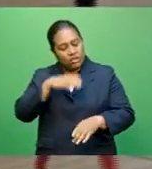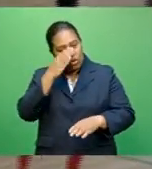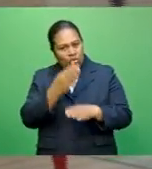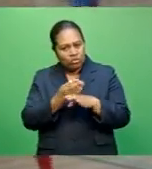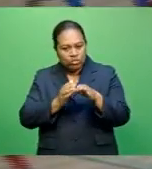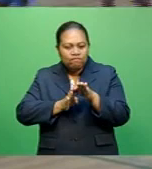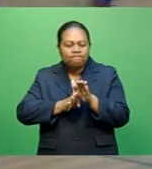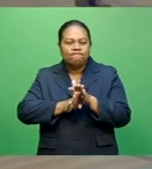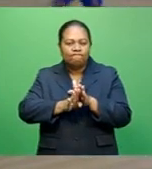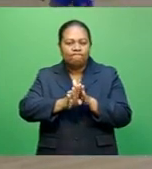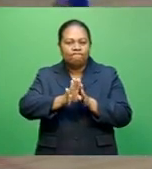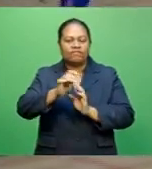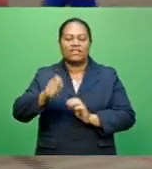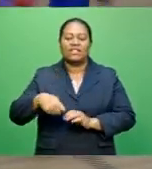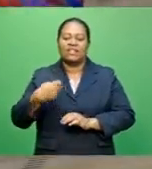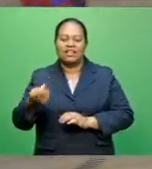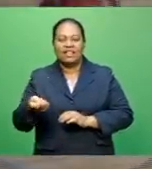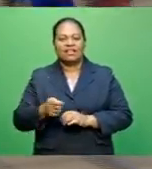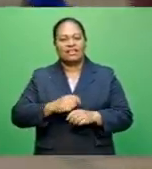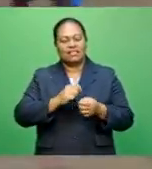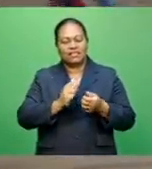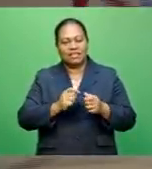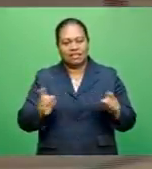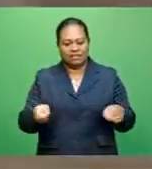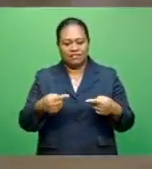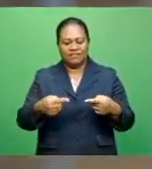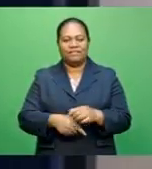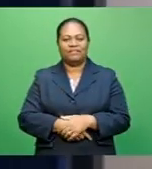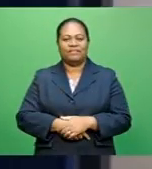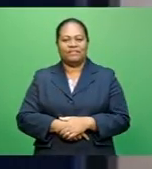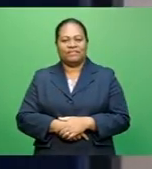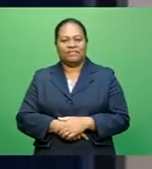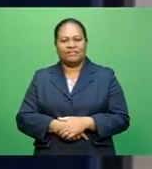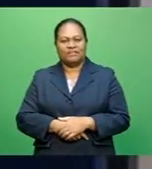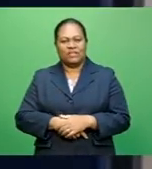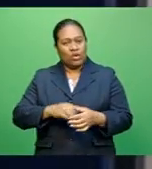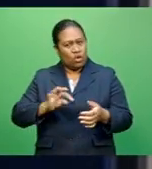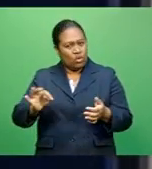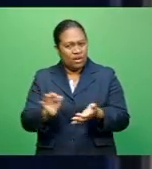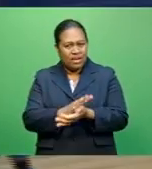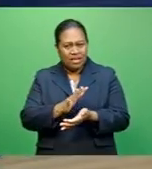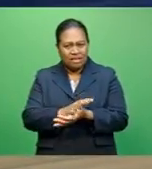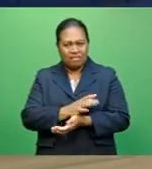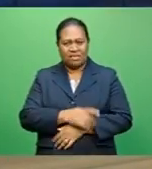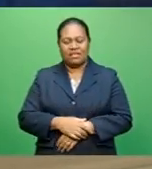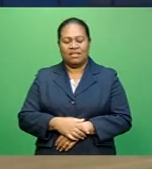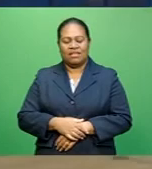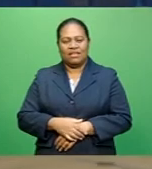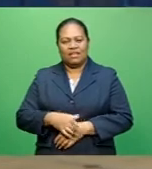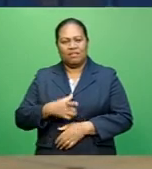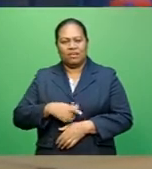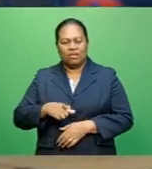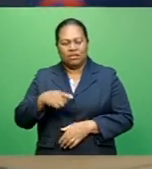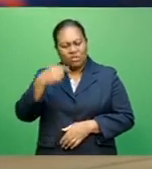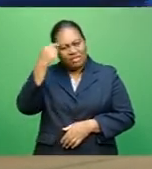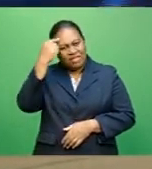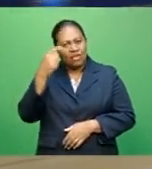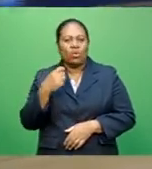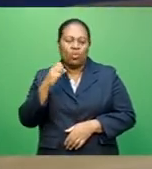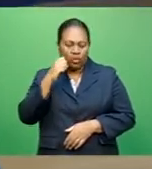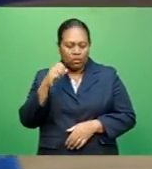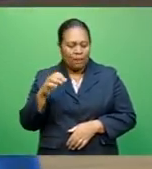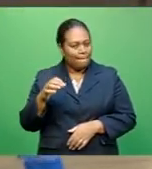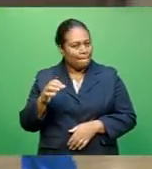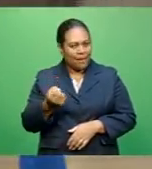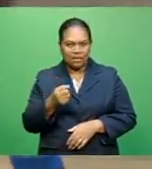improve their performance in the next few rounds. We were a bit disappointed because I think we could have taken the game away. Unfortunately, a few mistakes